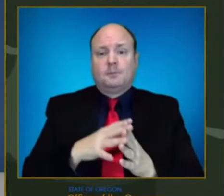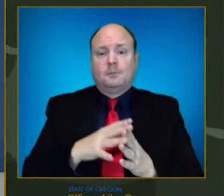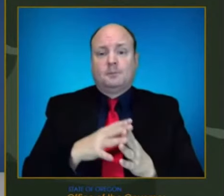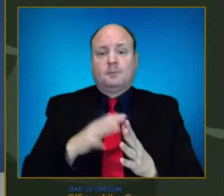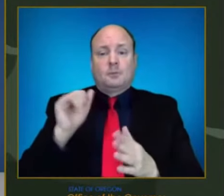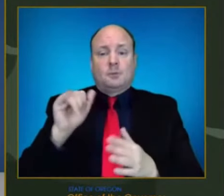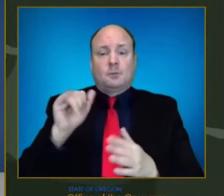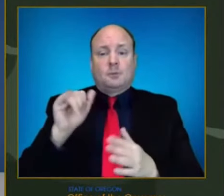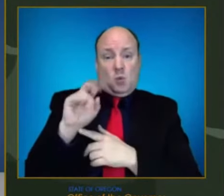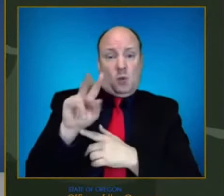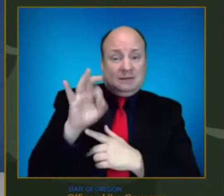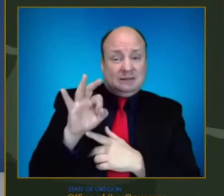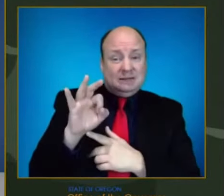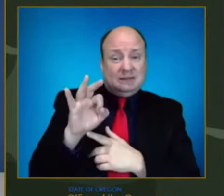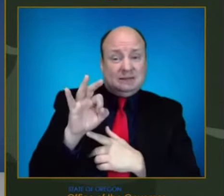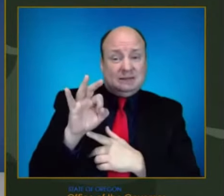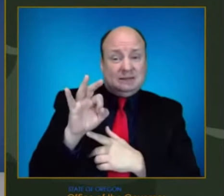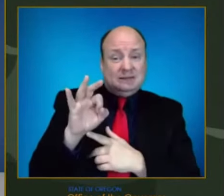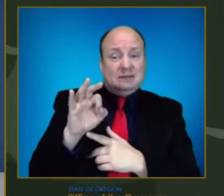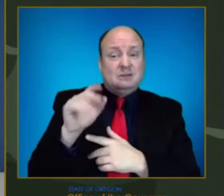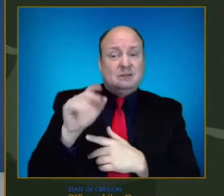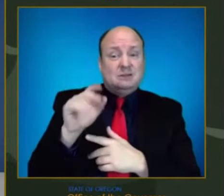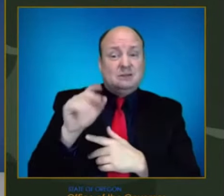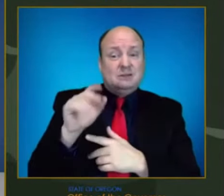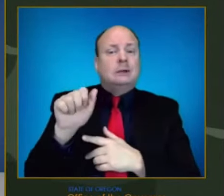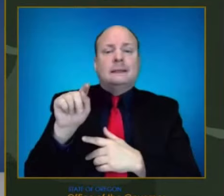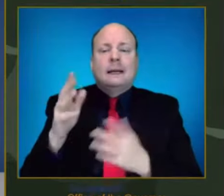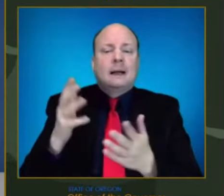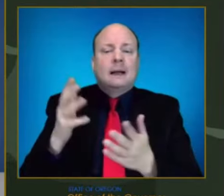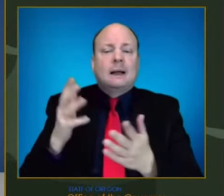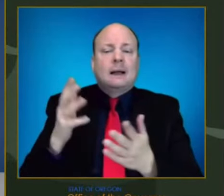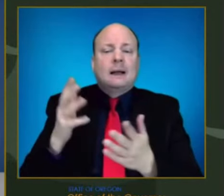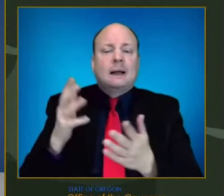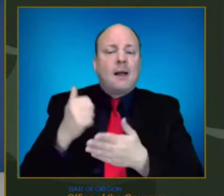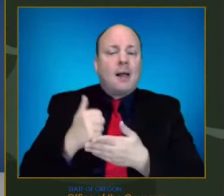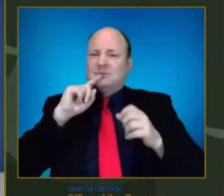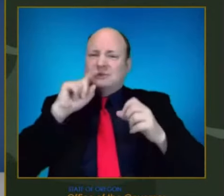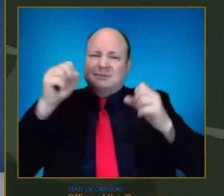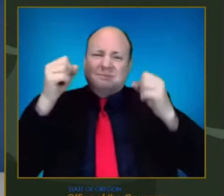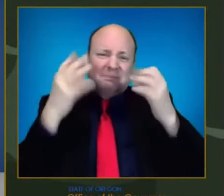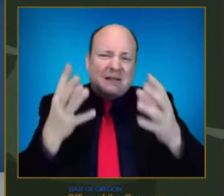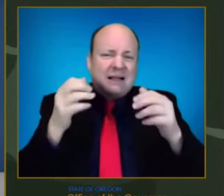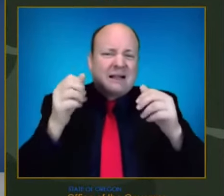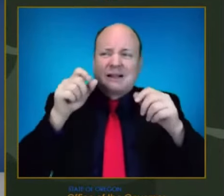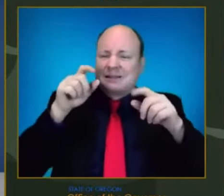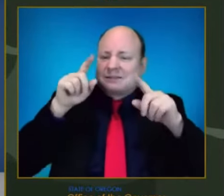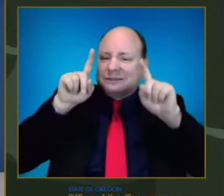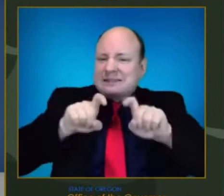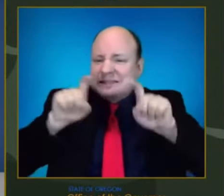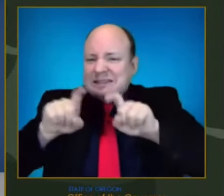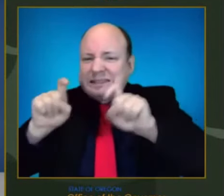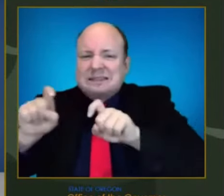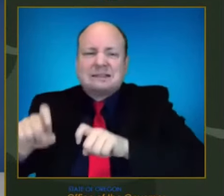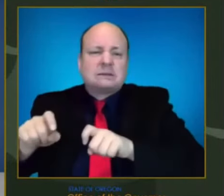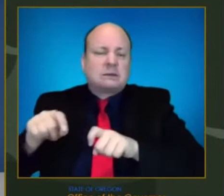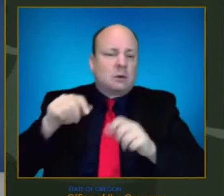testing. New and coming monoclonal therapies and antiviral drugs offer the promise of protection against hospitalization.